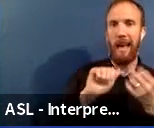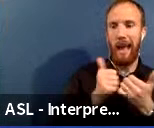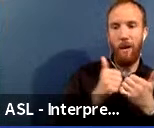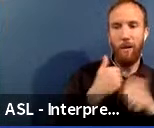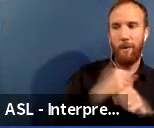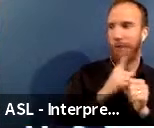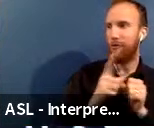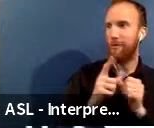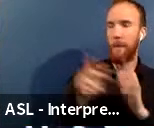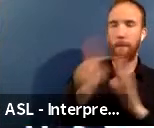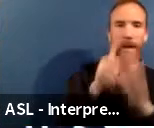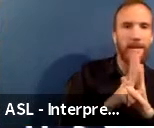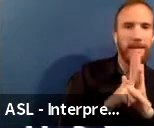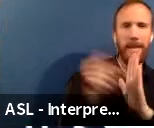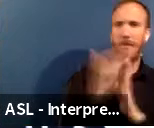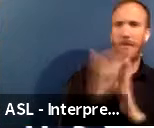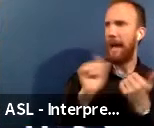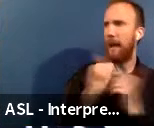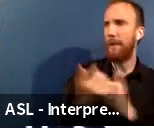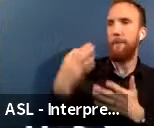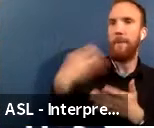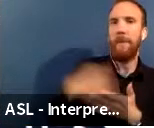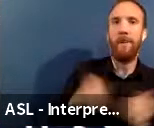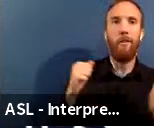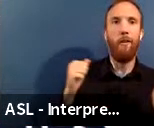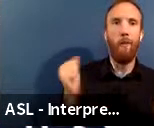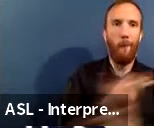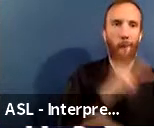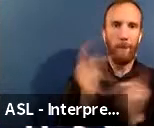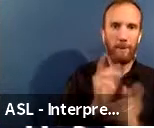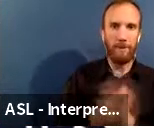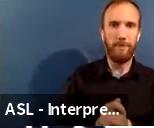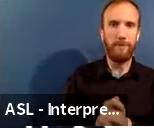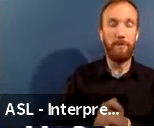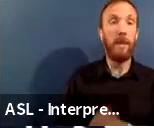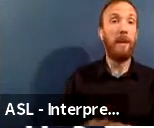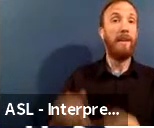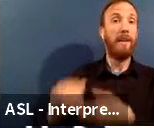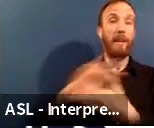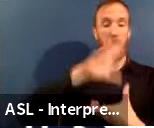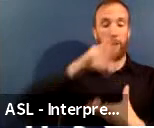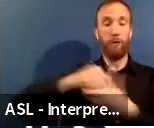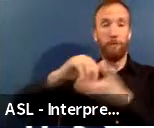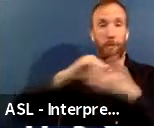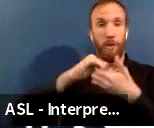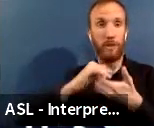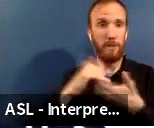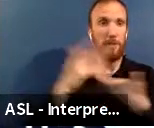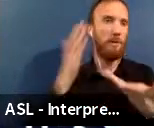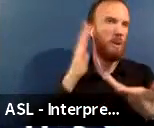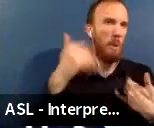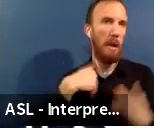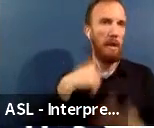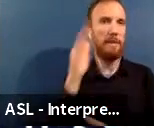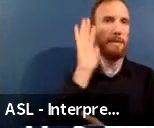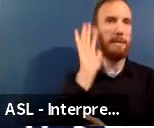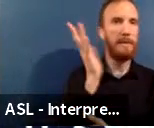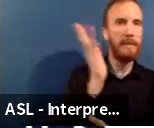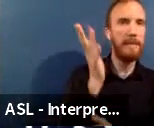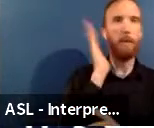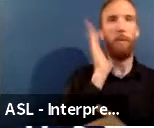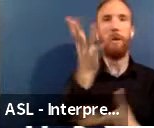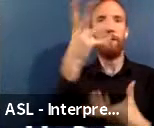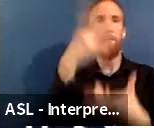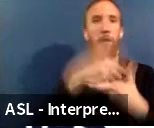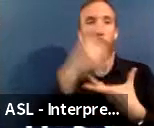So that's the nutshell of all of that in inclusive partnerships today we will do some speaking to inform you. We will consult.